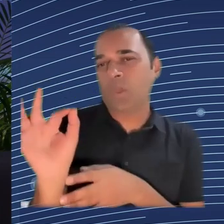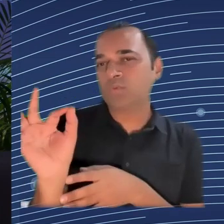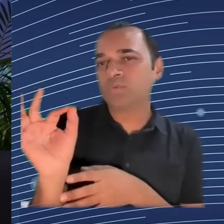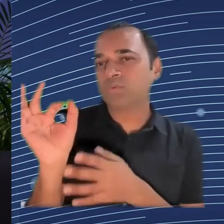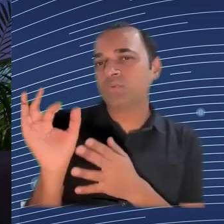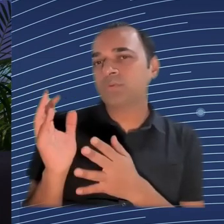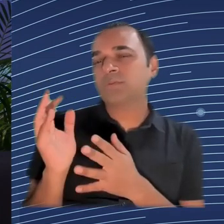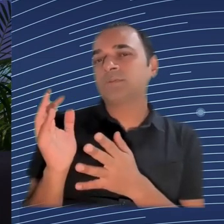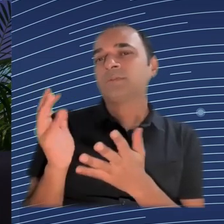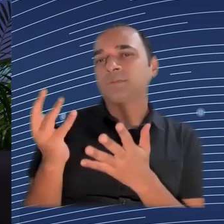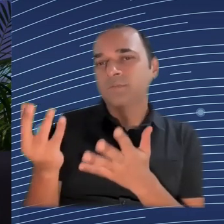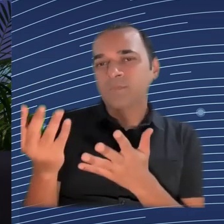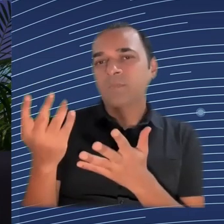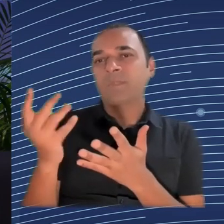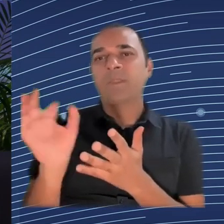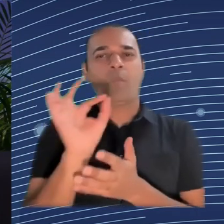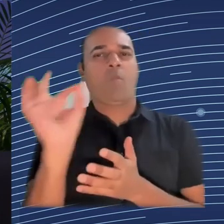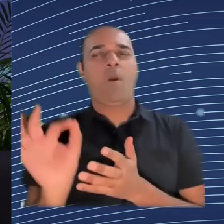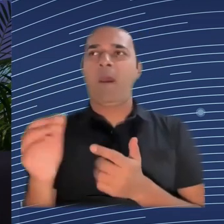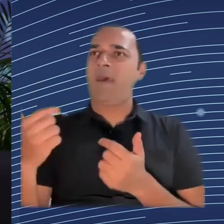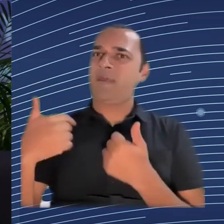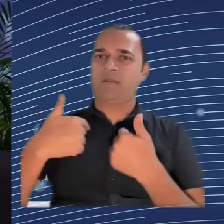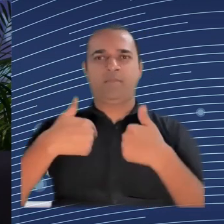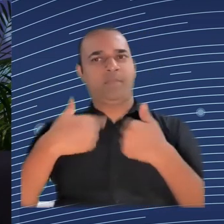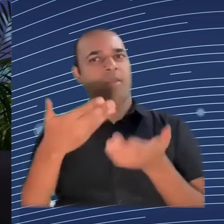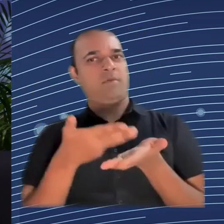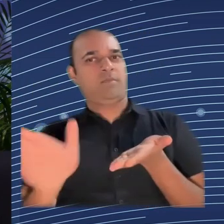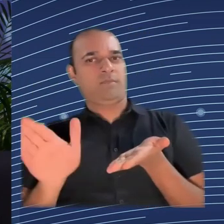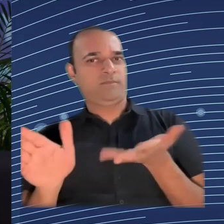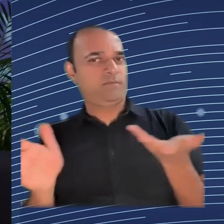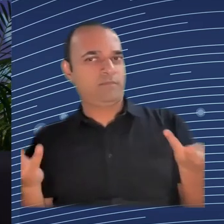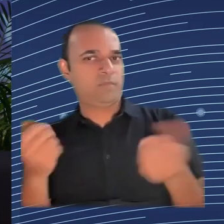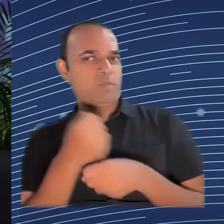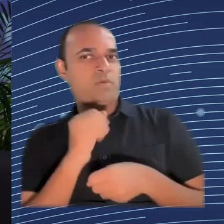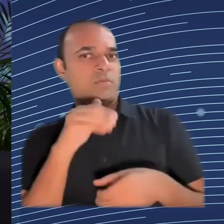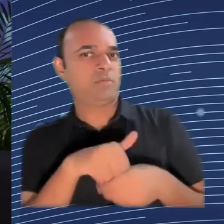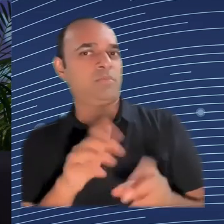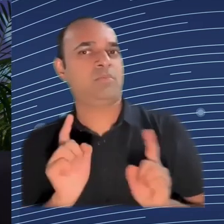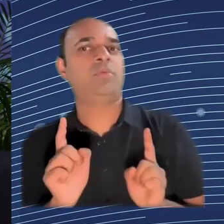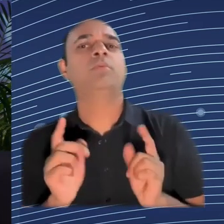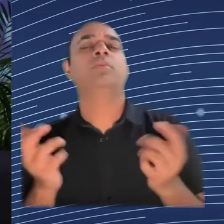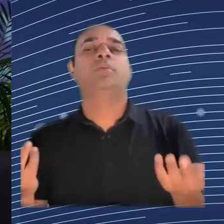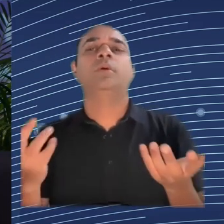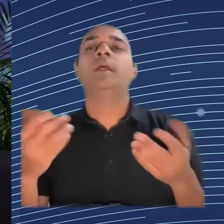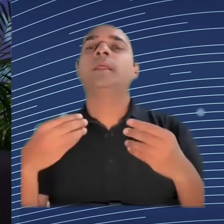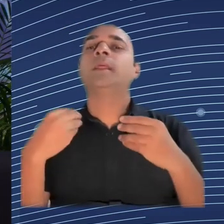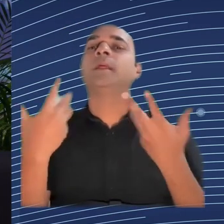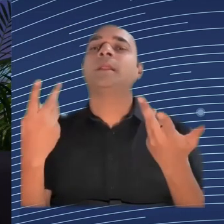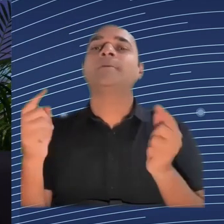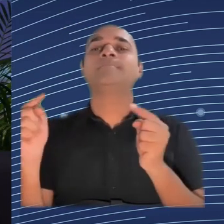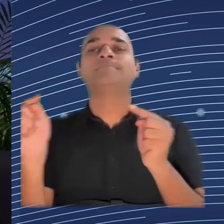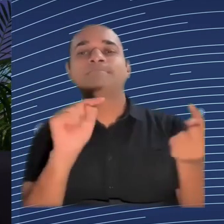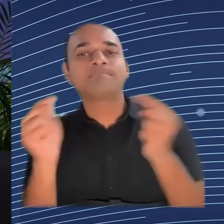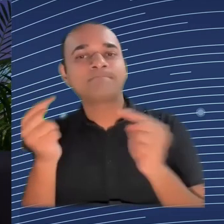Riders are the only tool they have with their bike, that they usually have to pay themselves, is